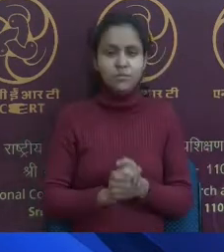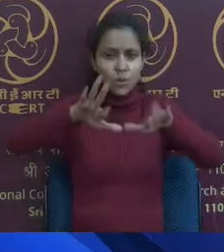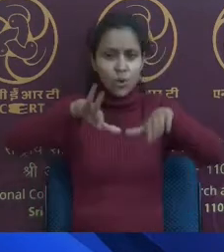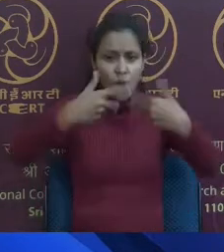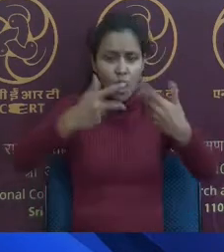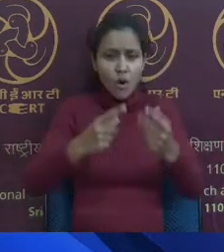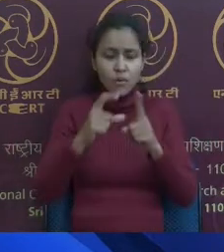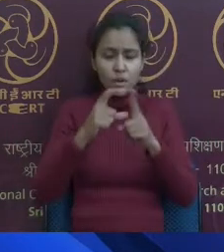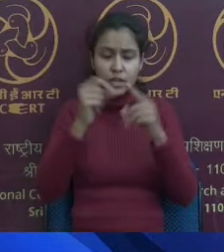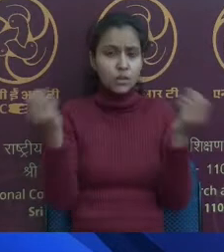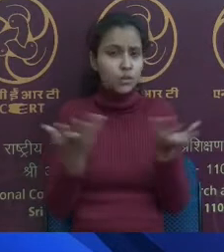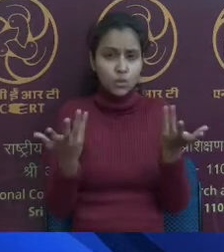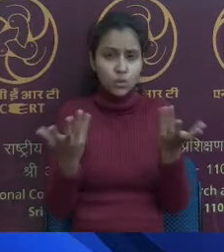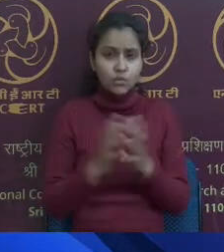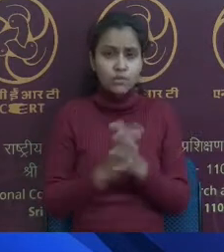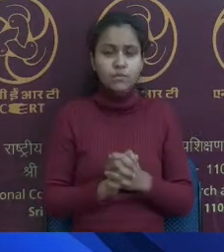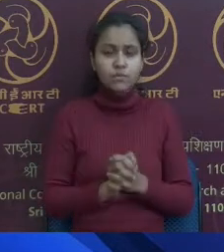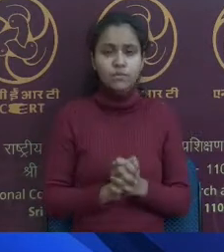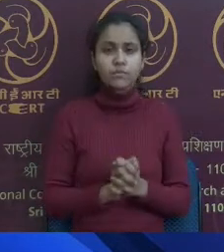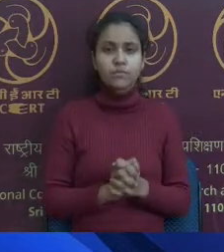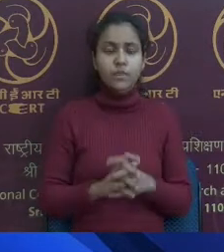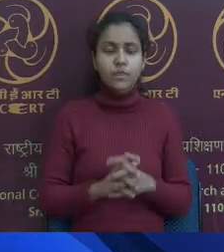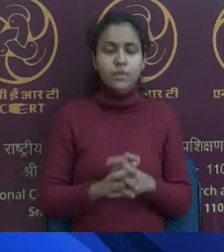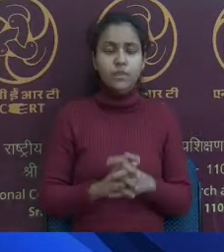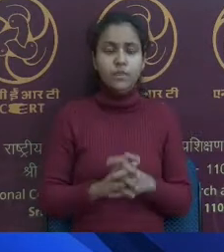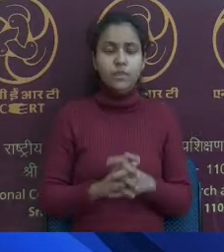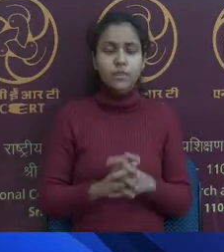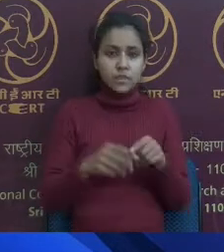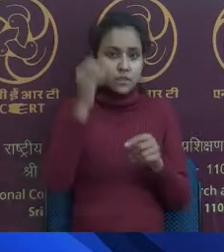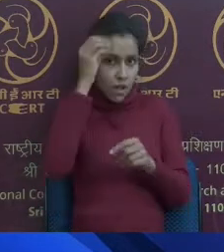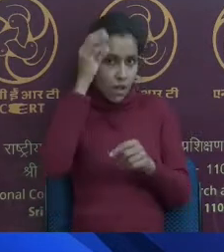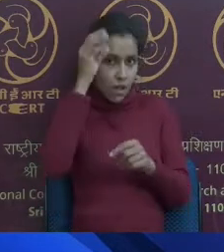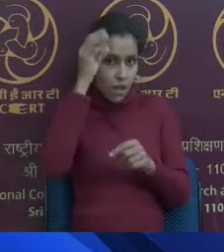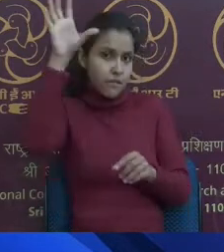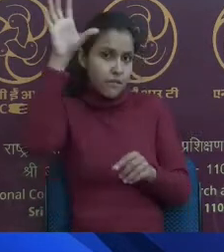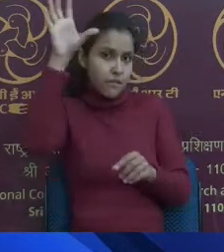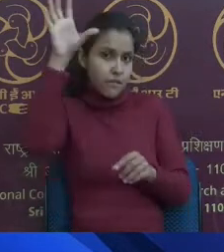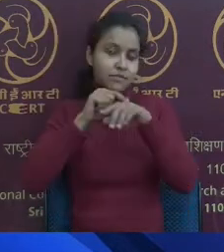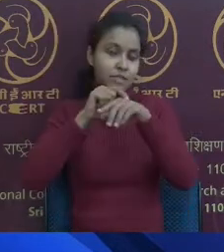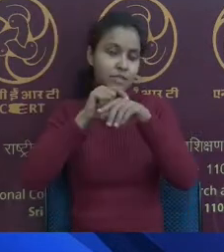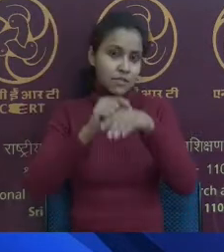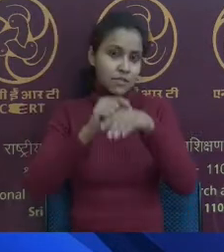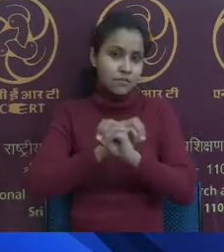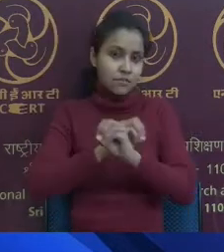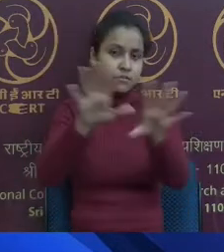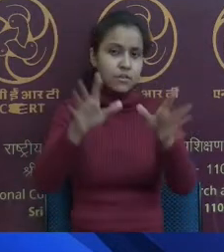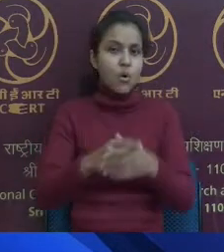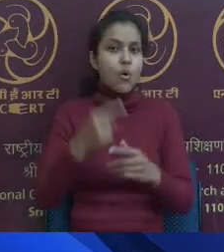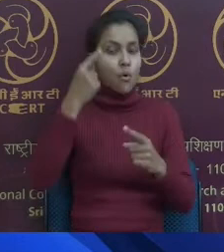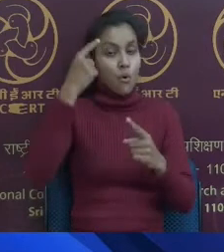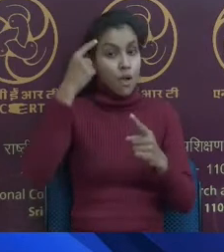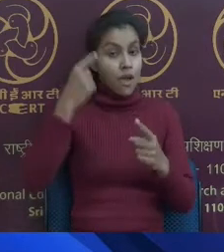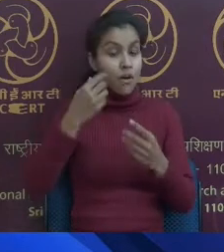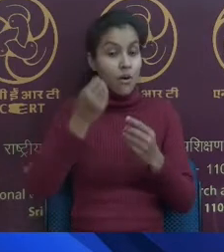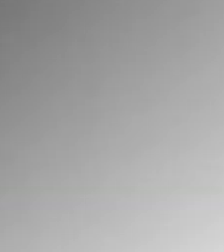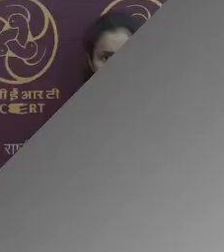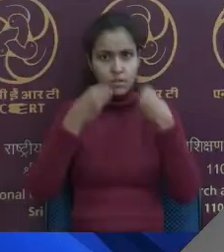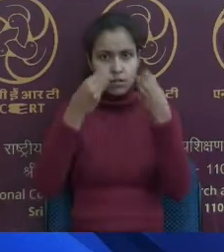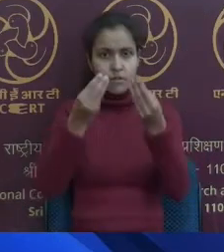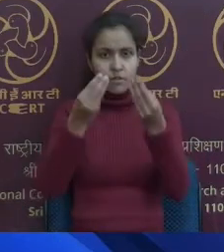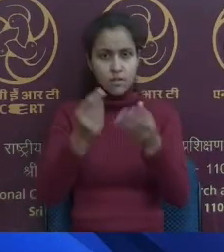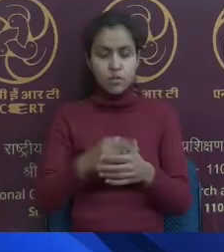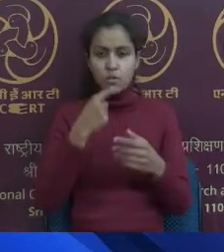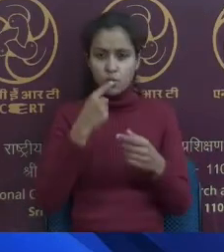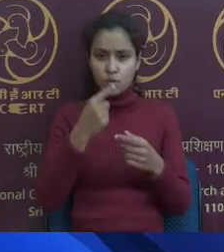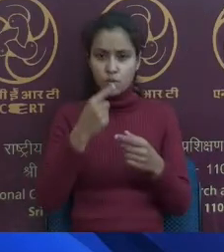three different ways, which is awareness, creation and sensitization, identification and giving them intervention, which is not